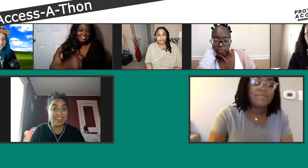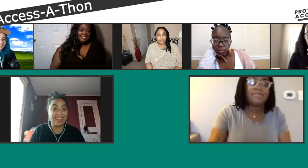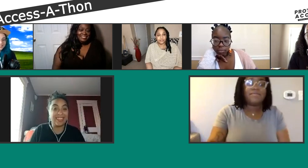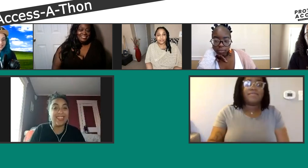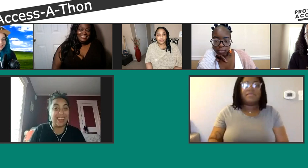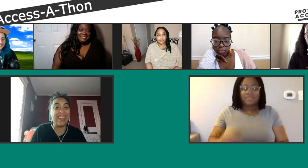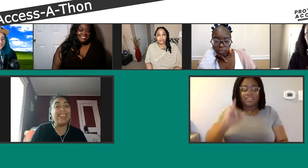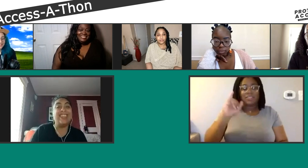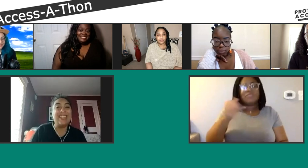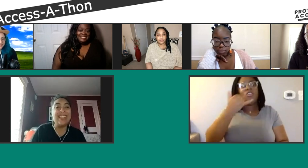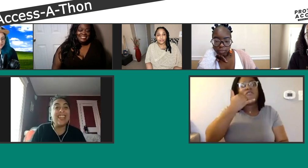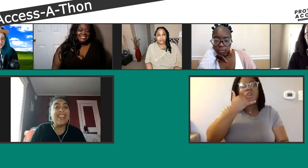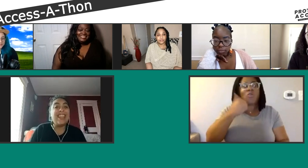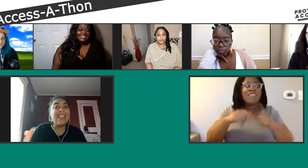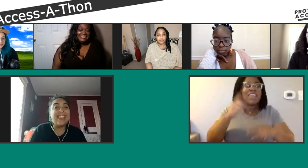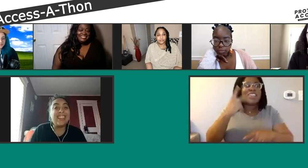okay.